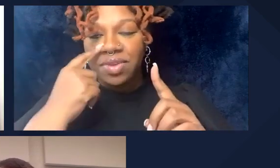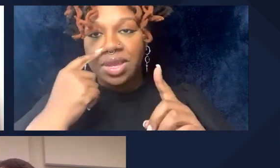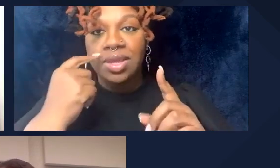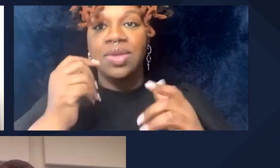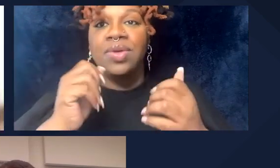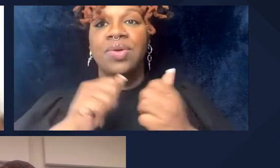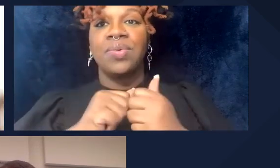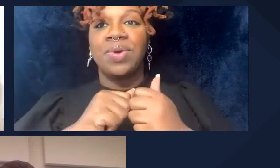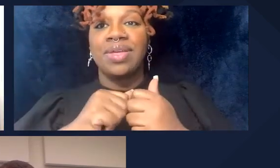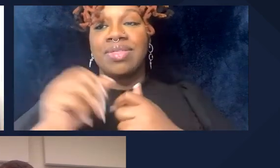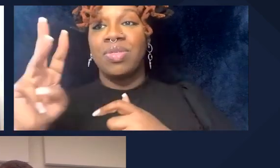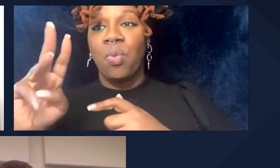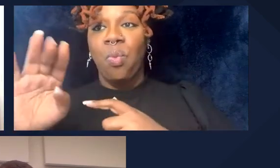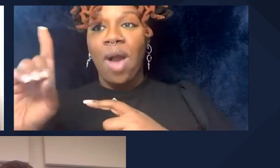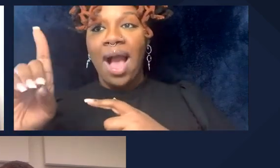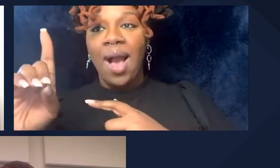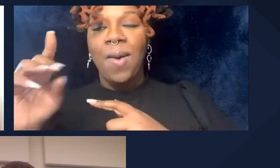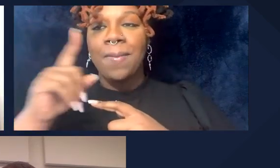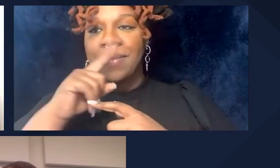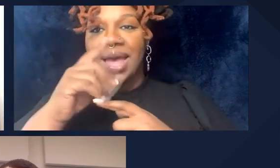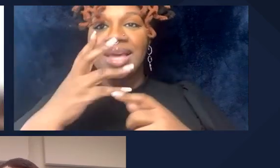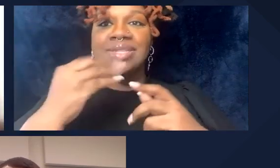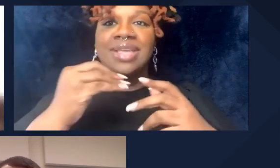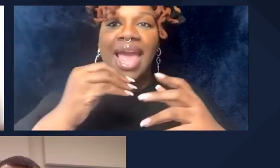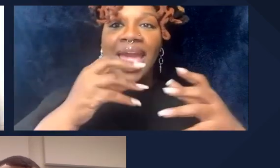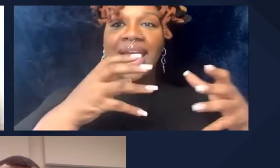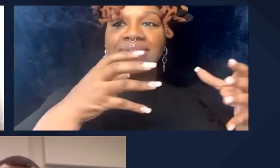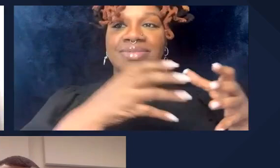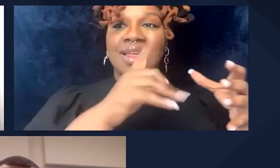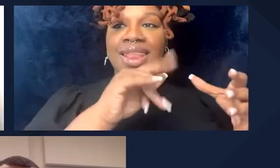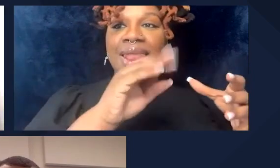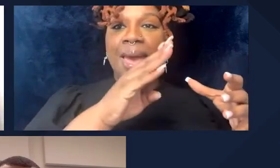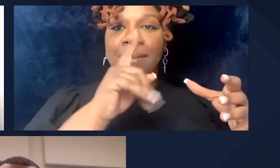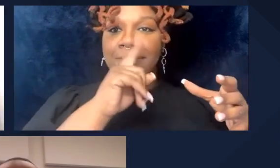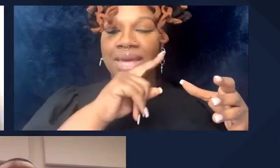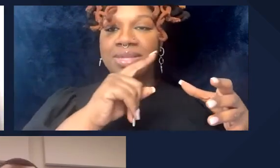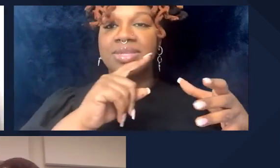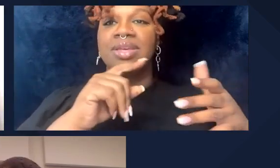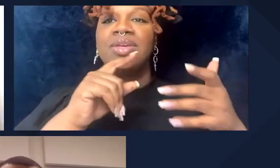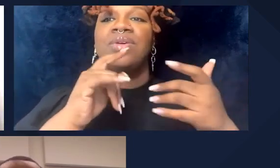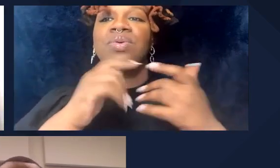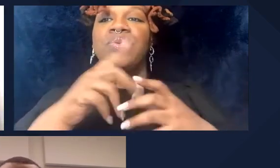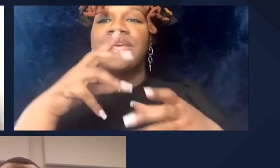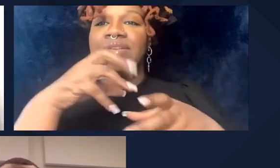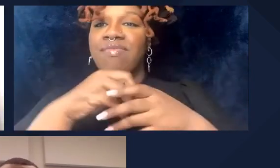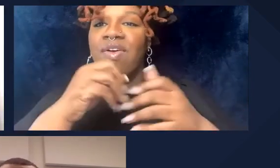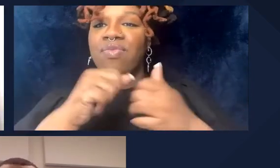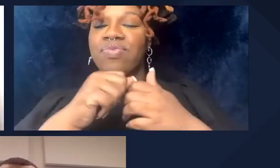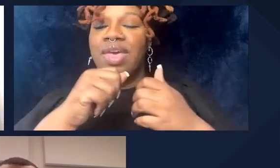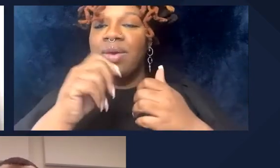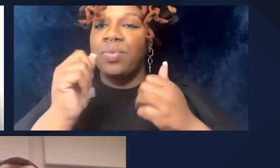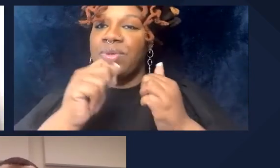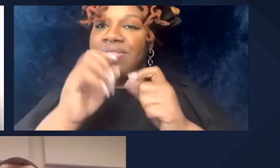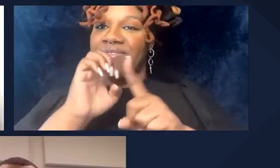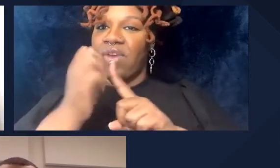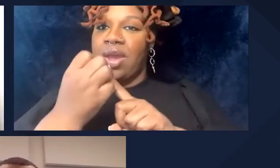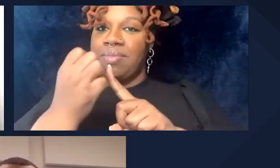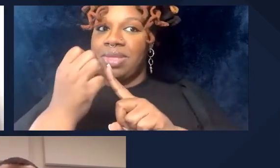things that we'll put into environment category we're actually trying to do some